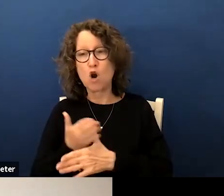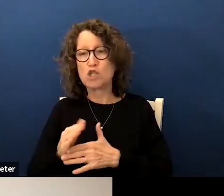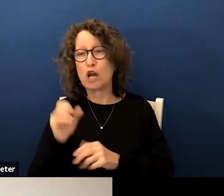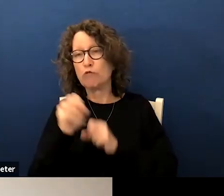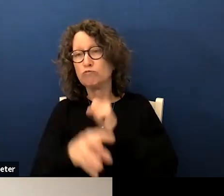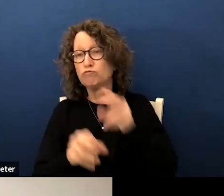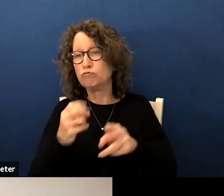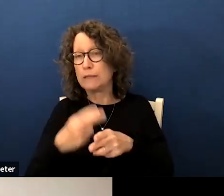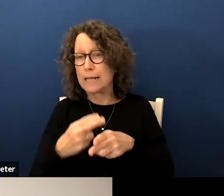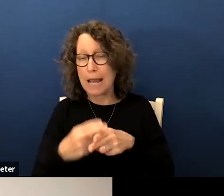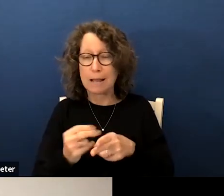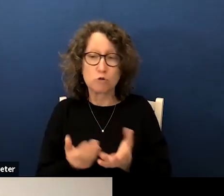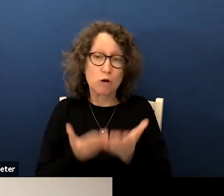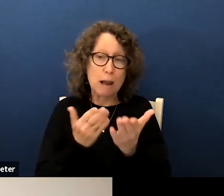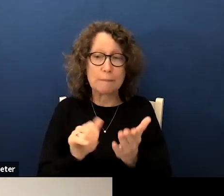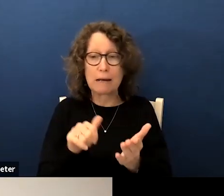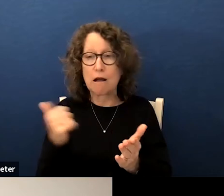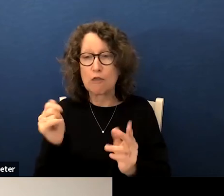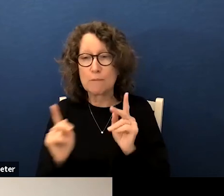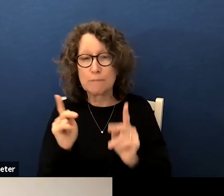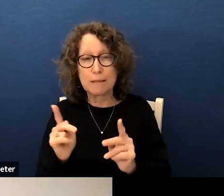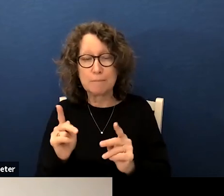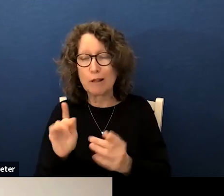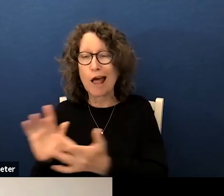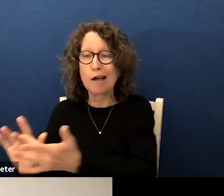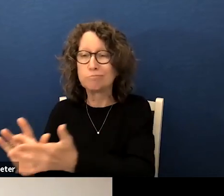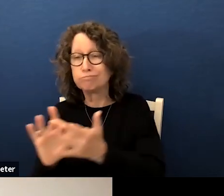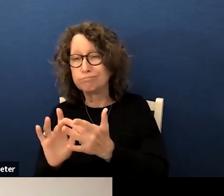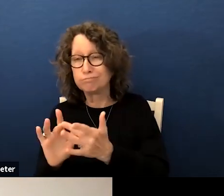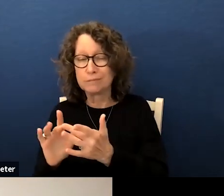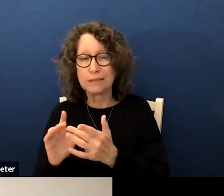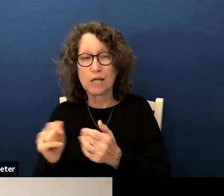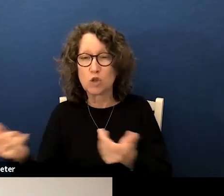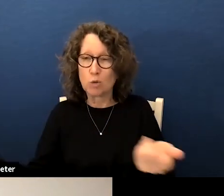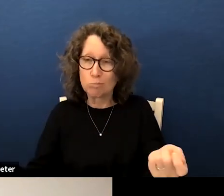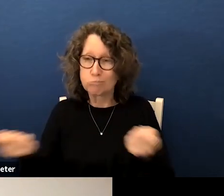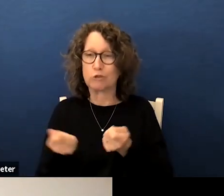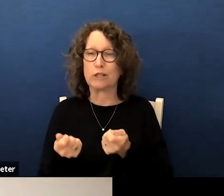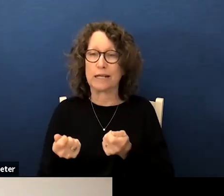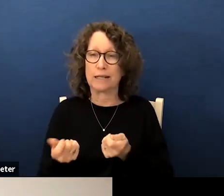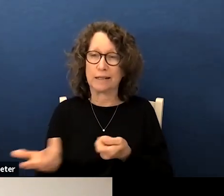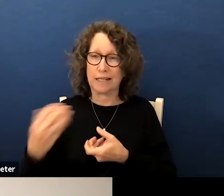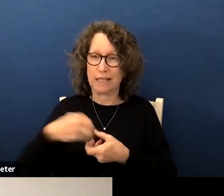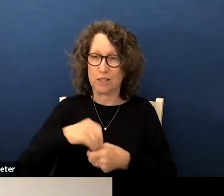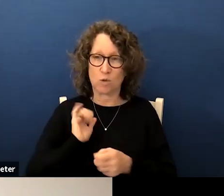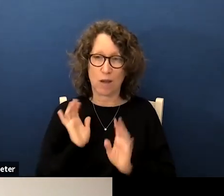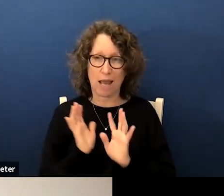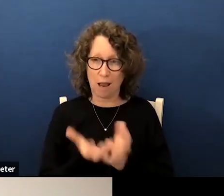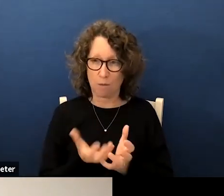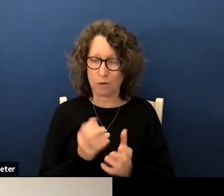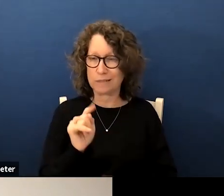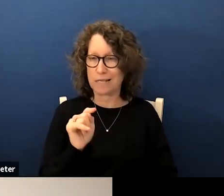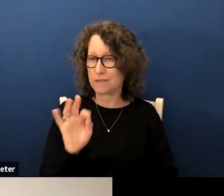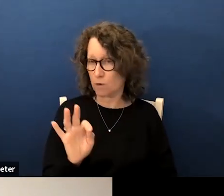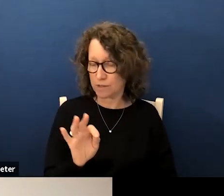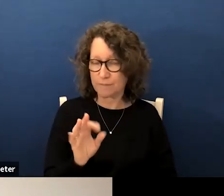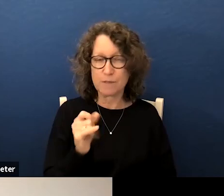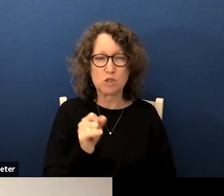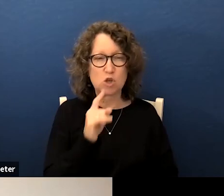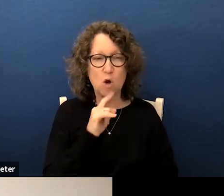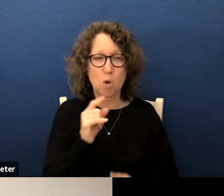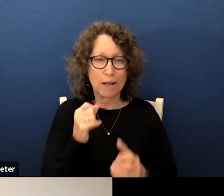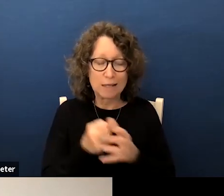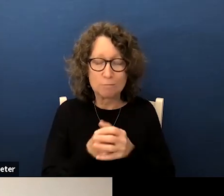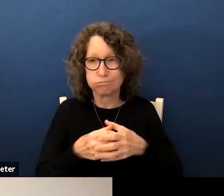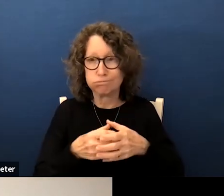nominate uh do some outreach and to bring the invite them into the task force of and so it's an ever